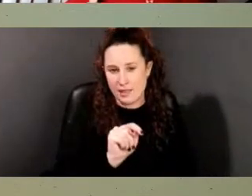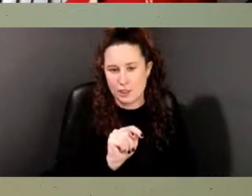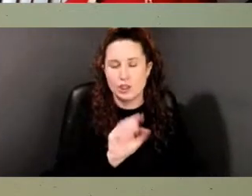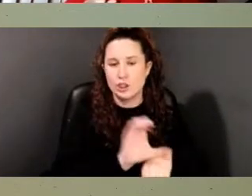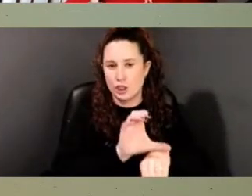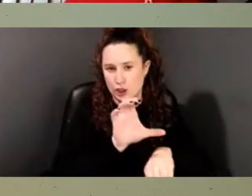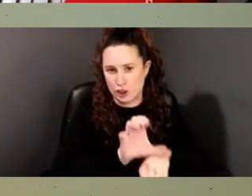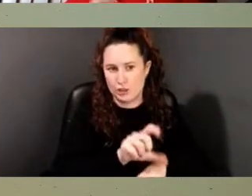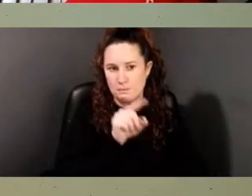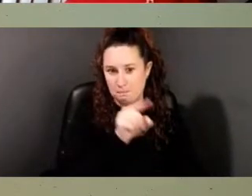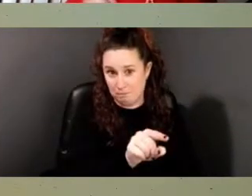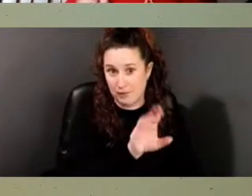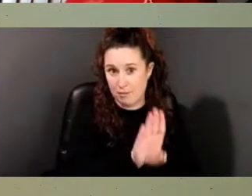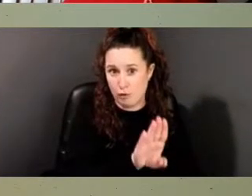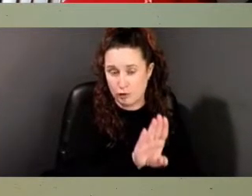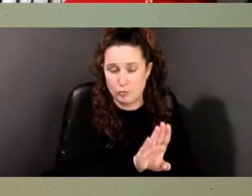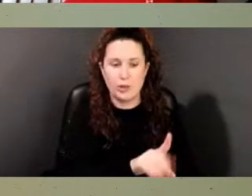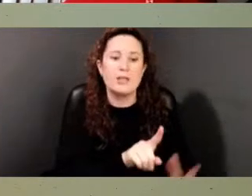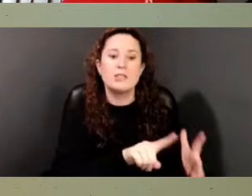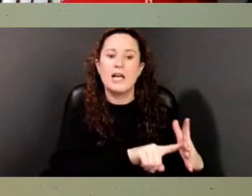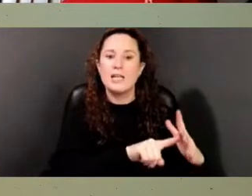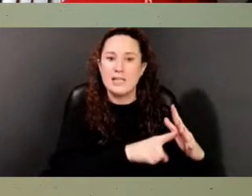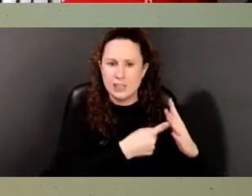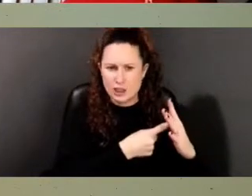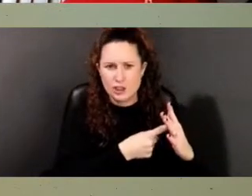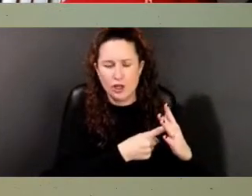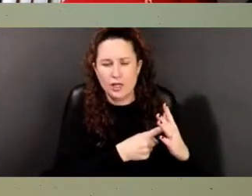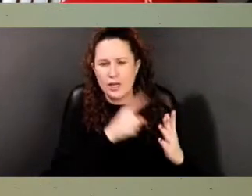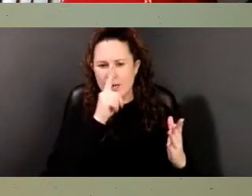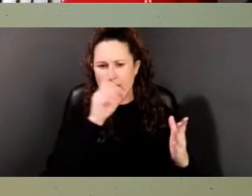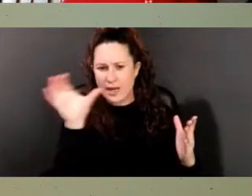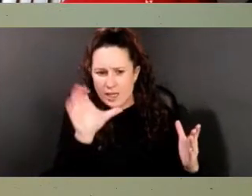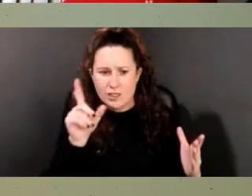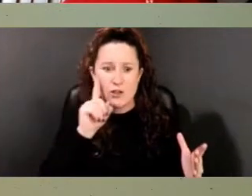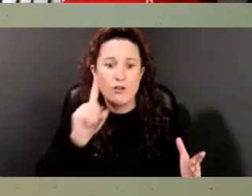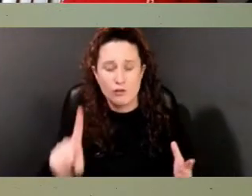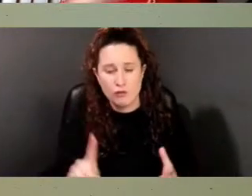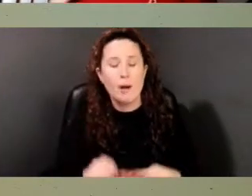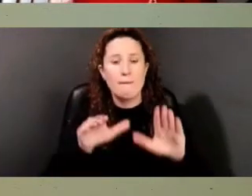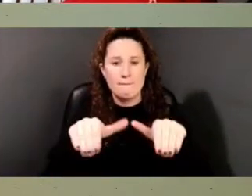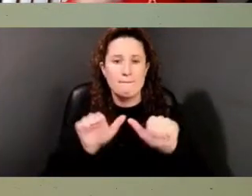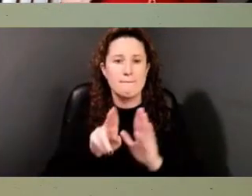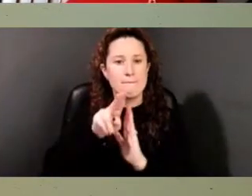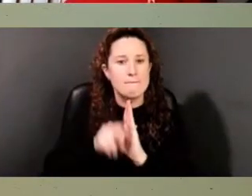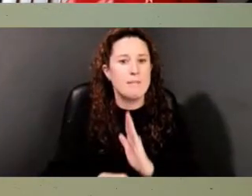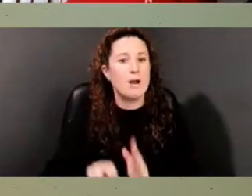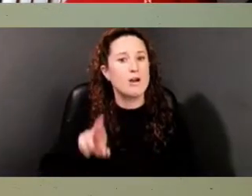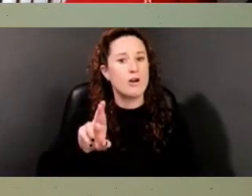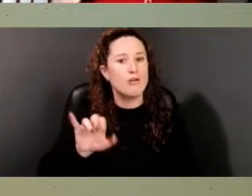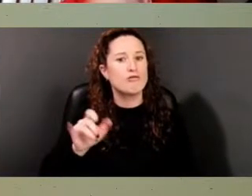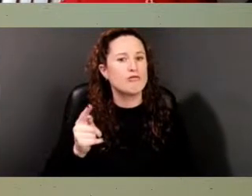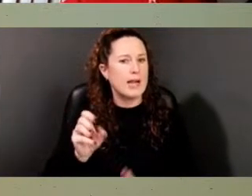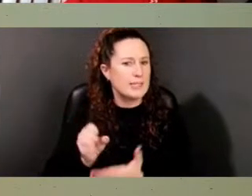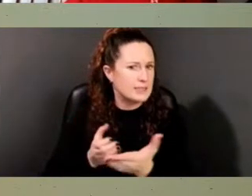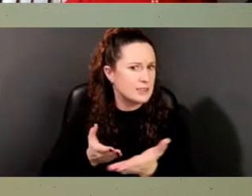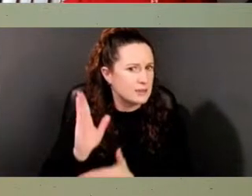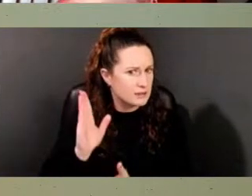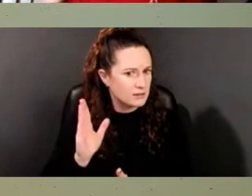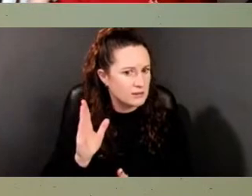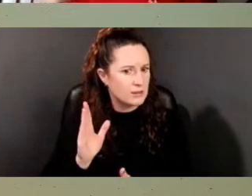him on a quest for burial rights, R-I-G-H-T-S. So when you look at this burial ground from